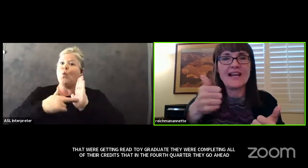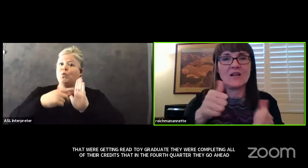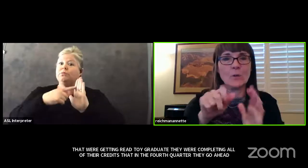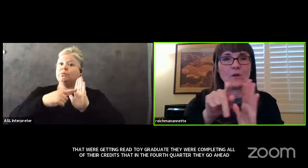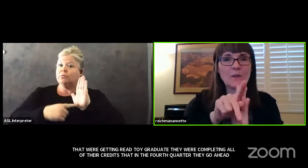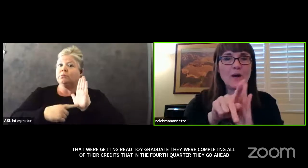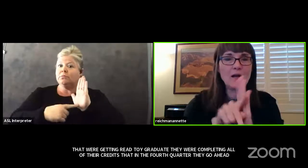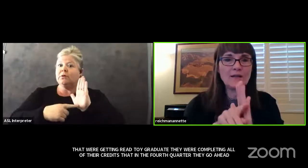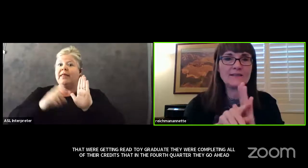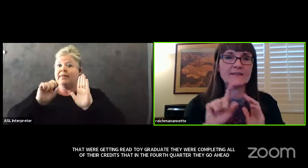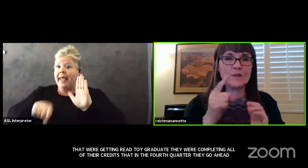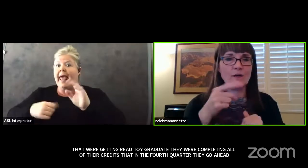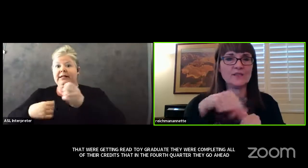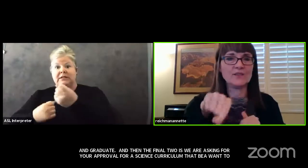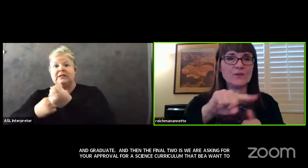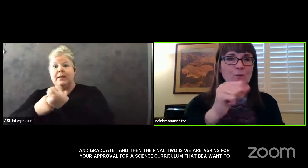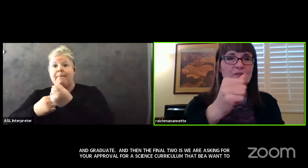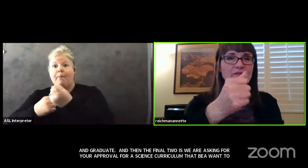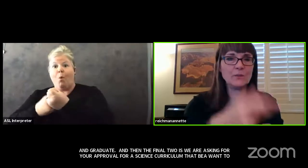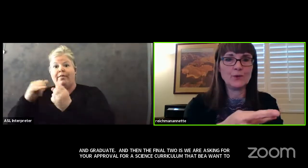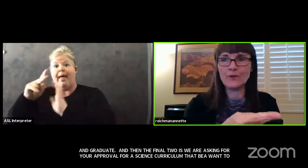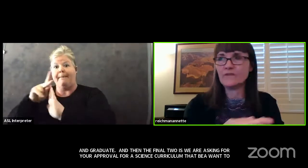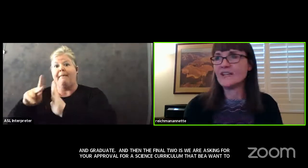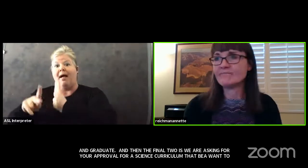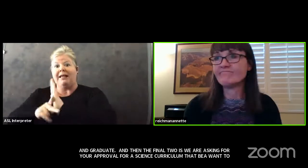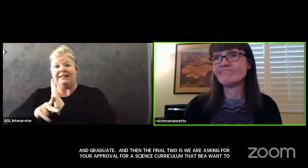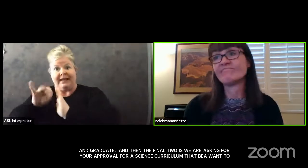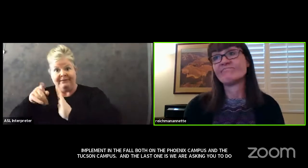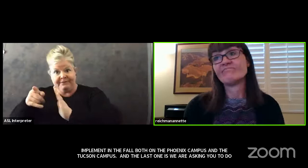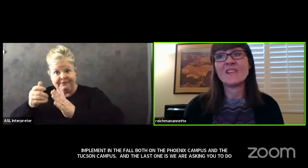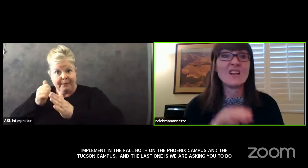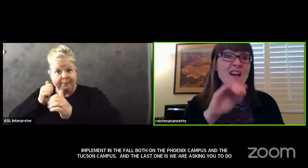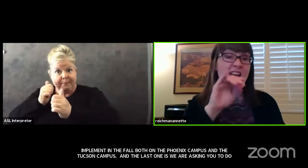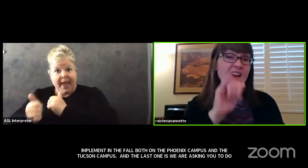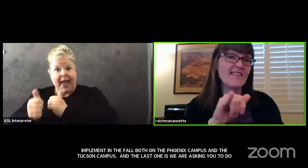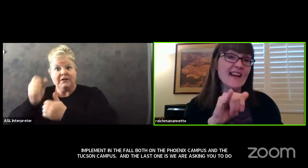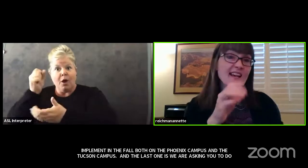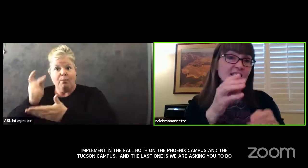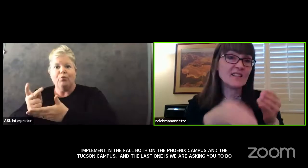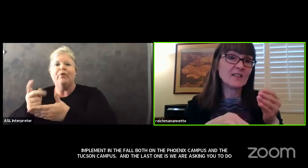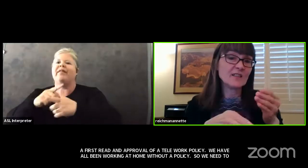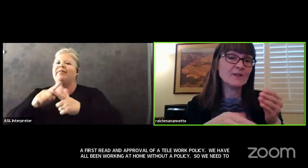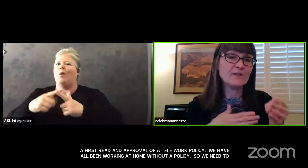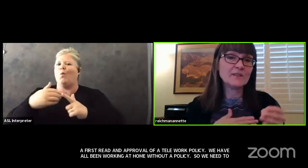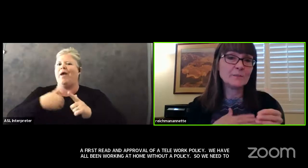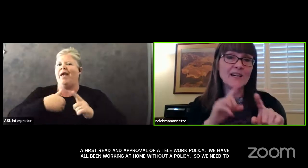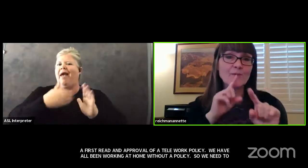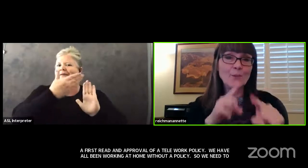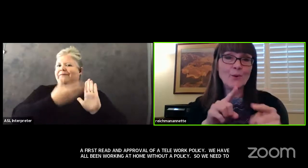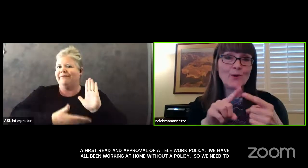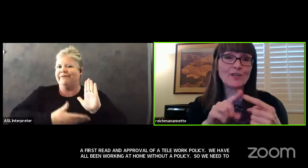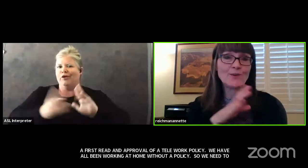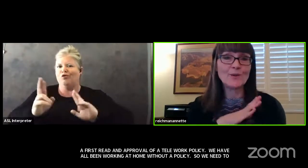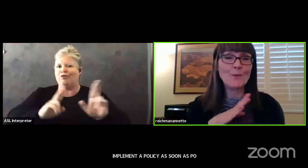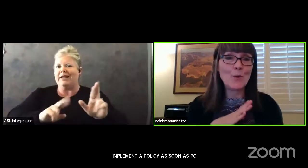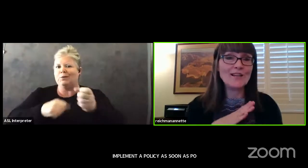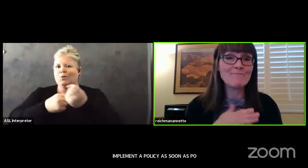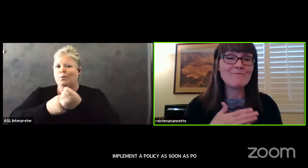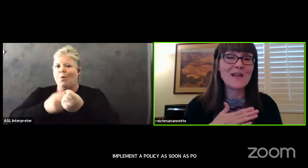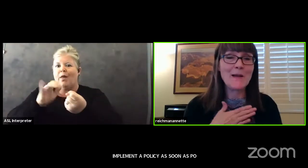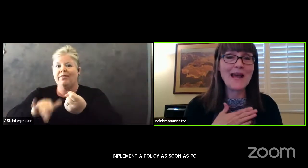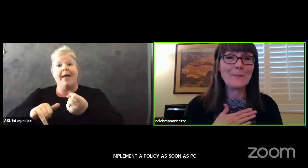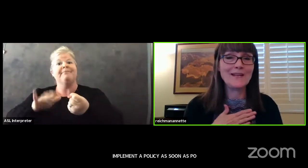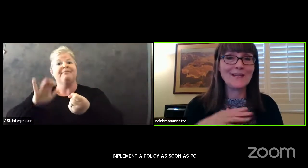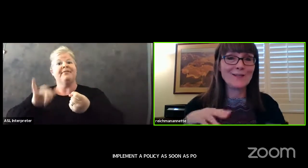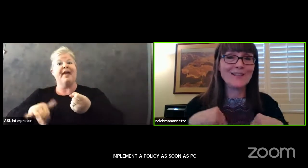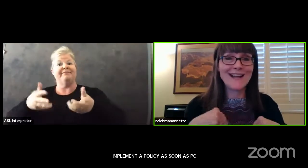the telework policy once you've approved it. And that concludes my report to the board.